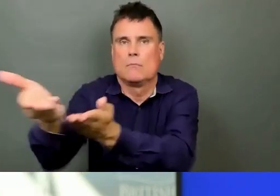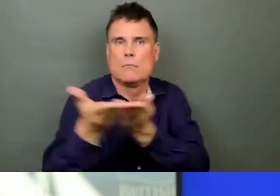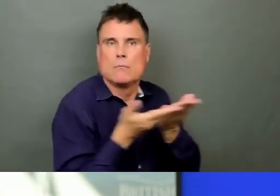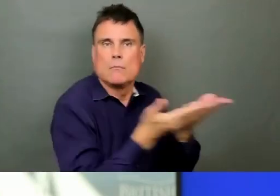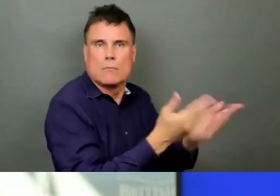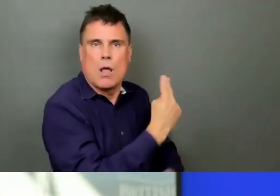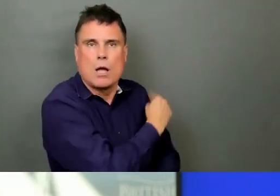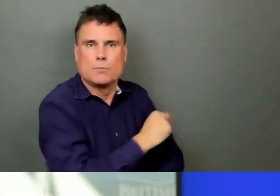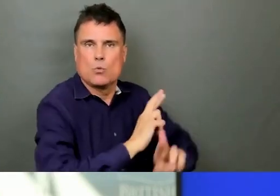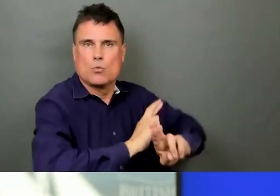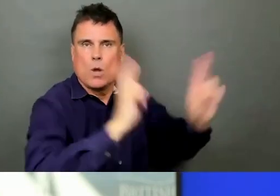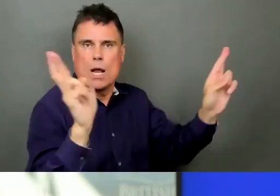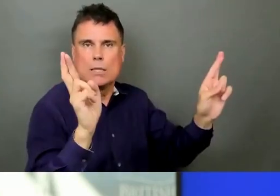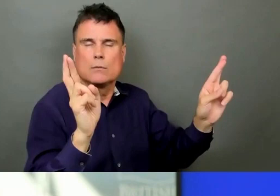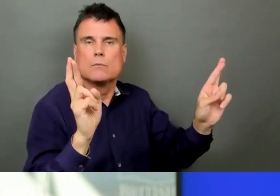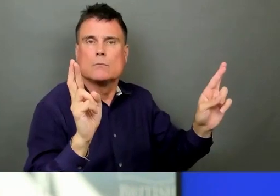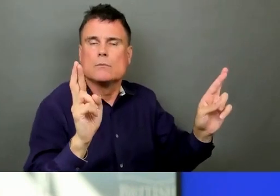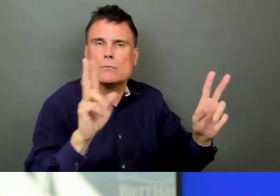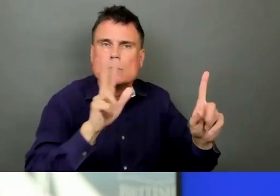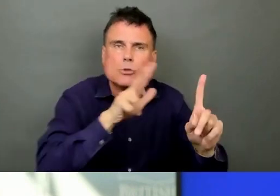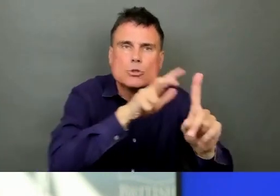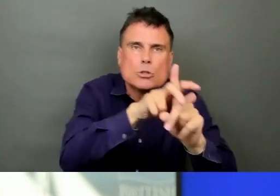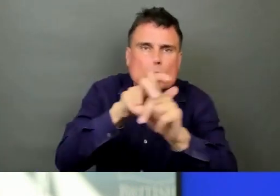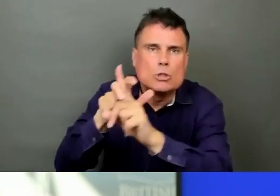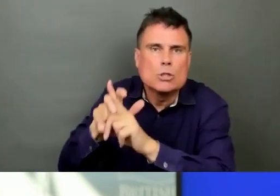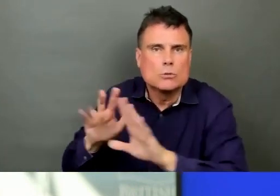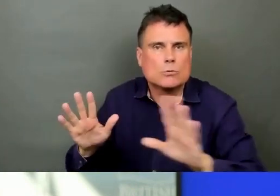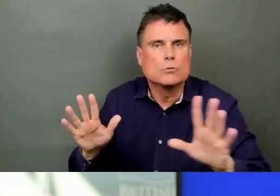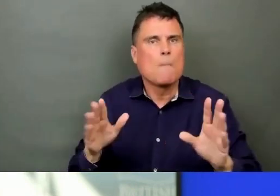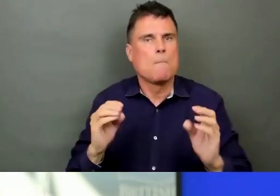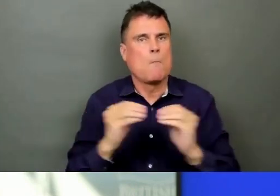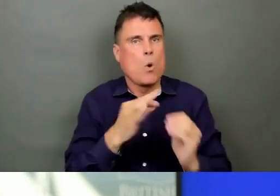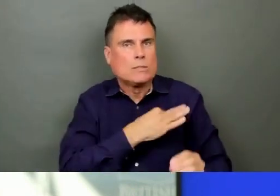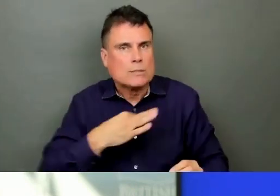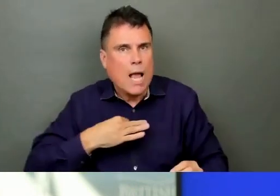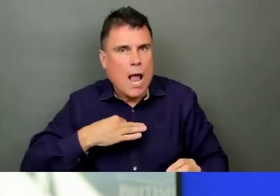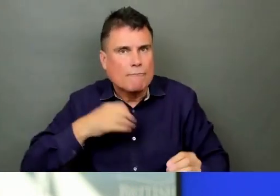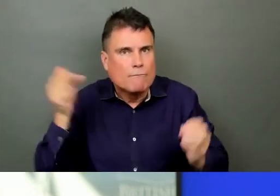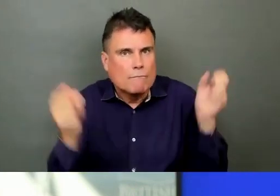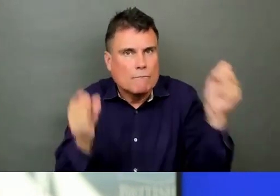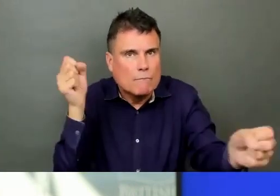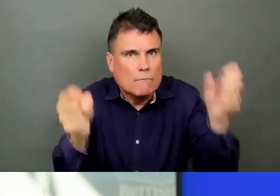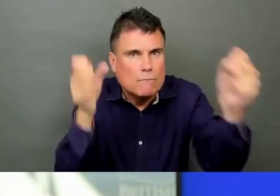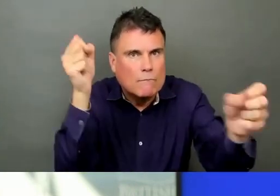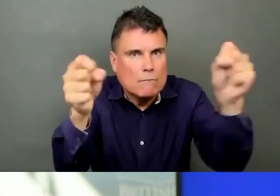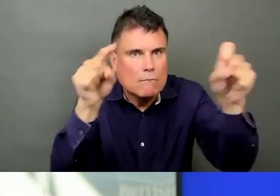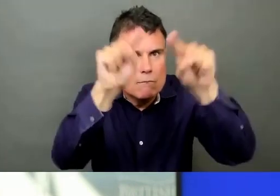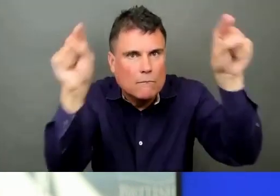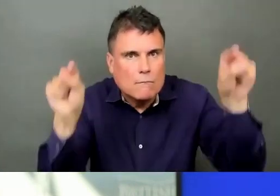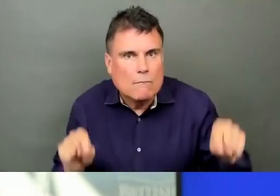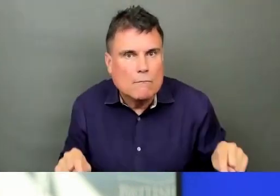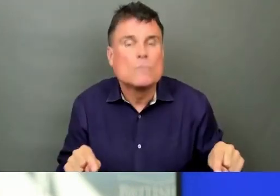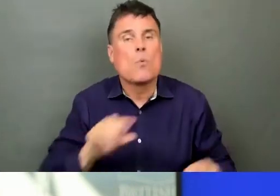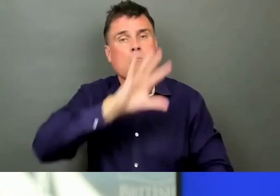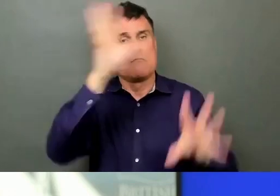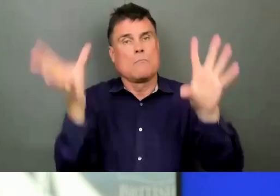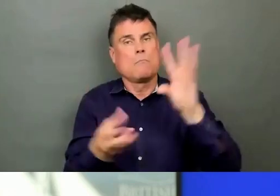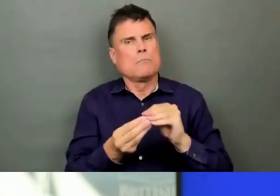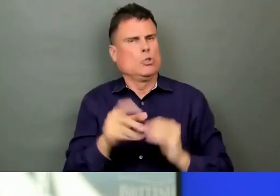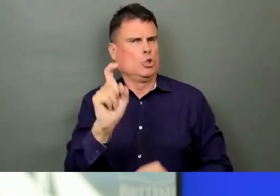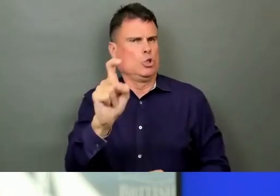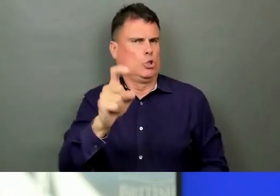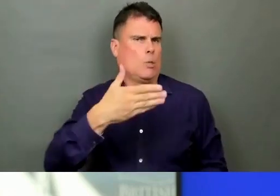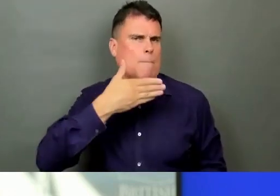will help us, I think. We will increase the number of calls we can get to and provide a more rapid response. And I want to express my